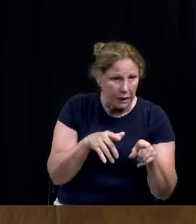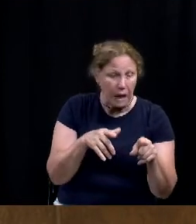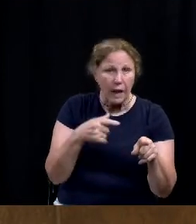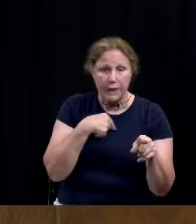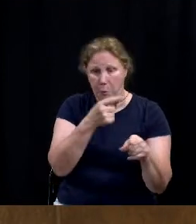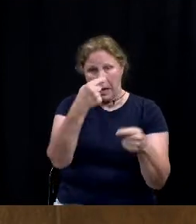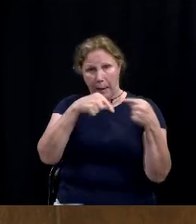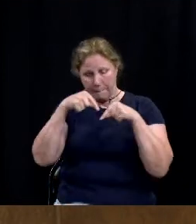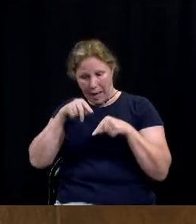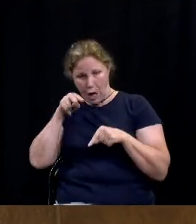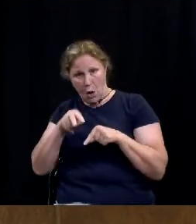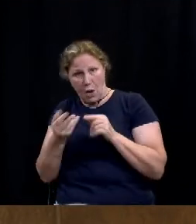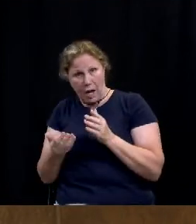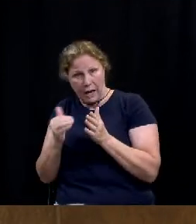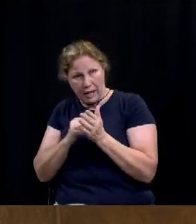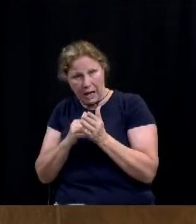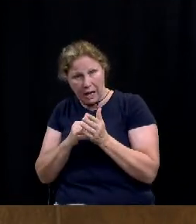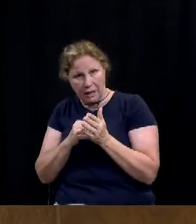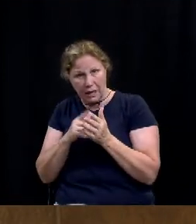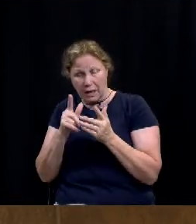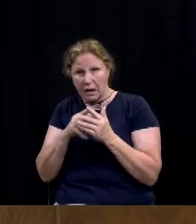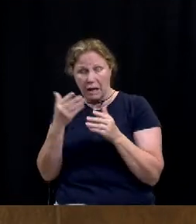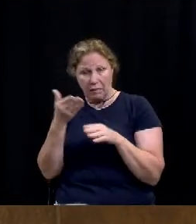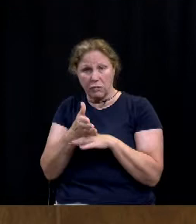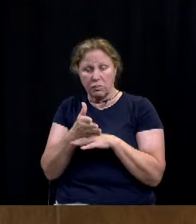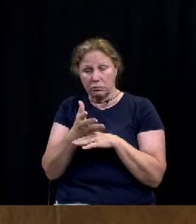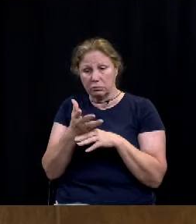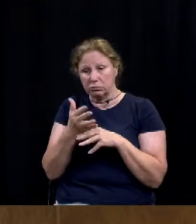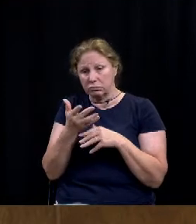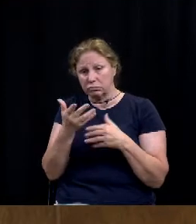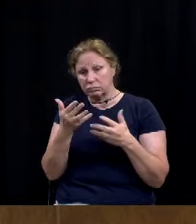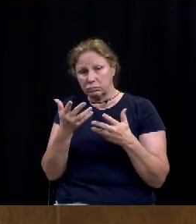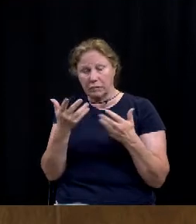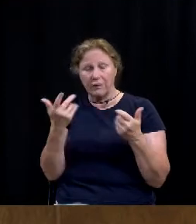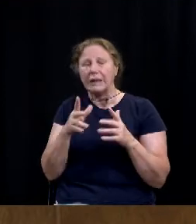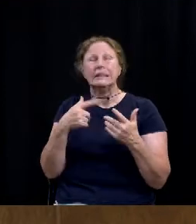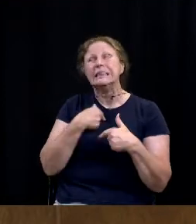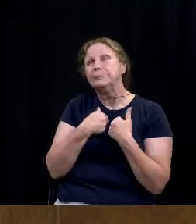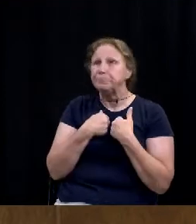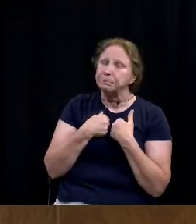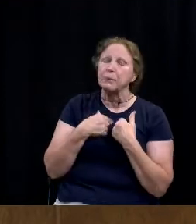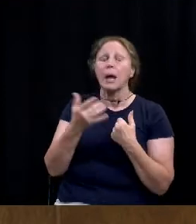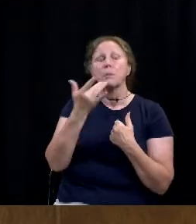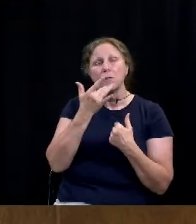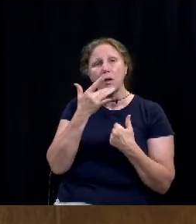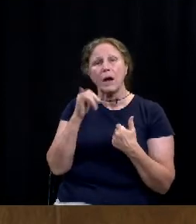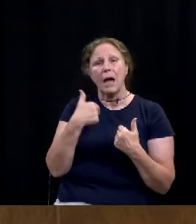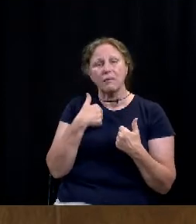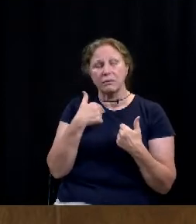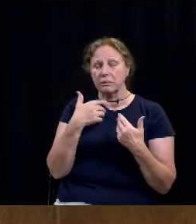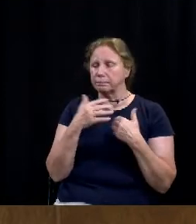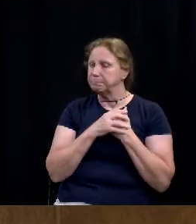after the calculations are all done, I guess I would prefer to have that kind of...